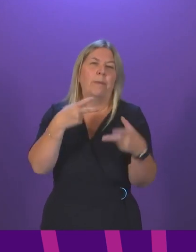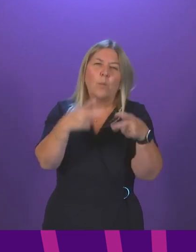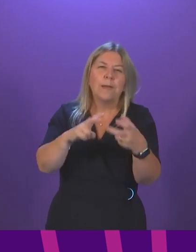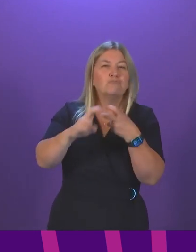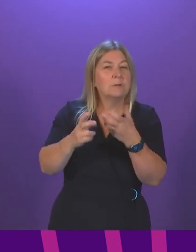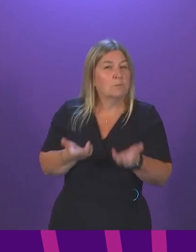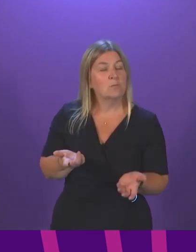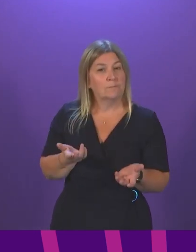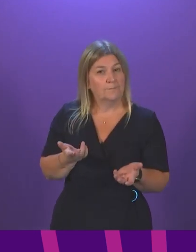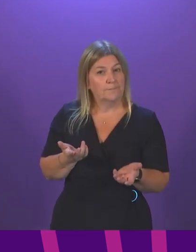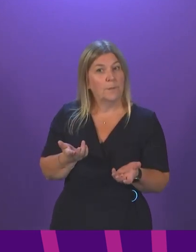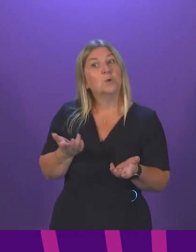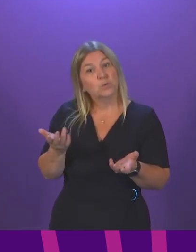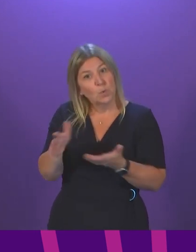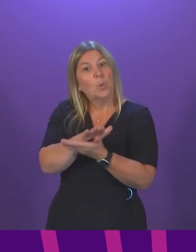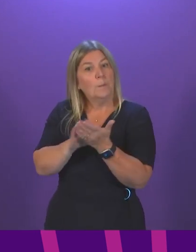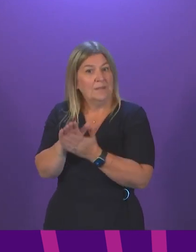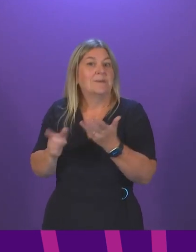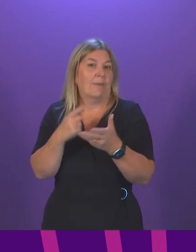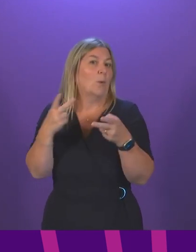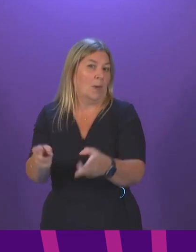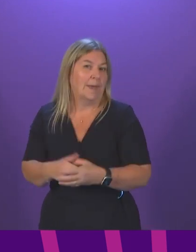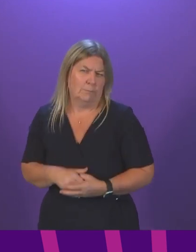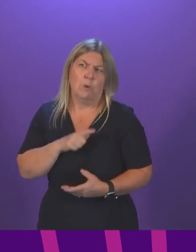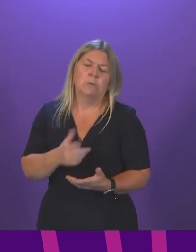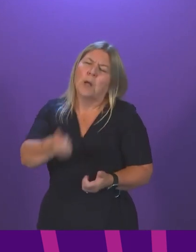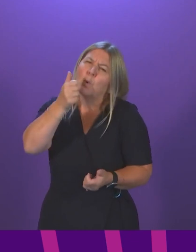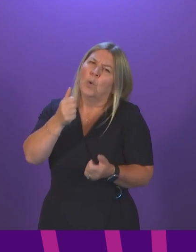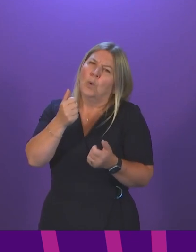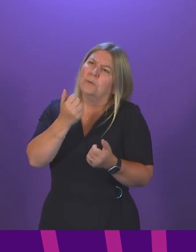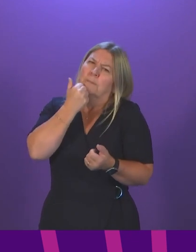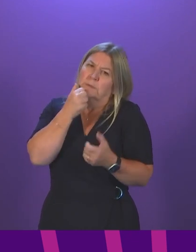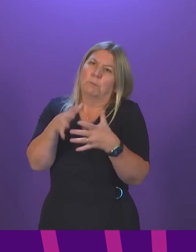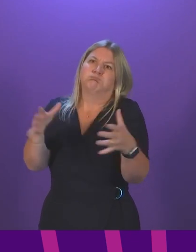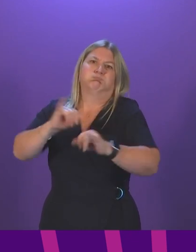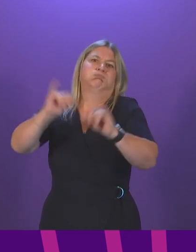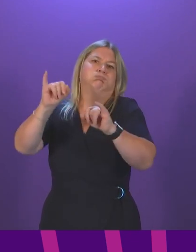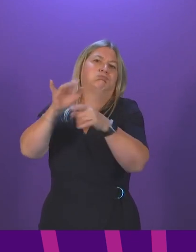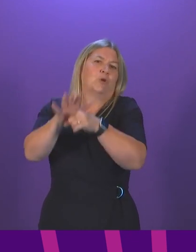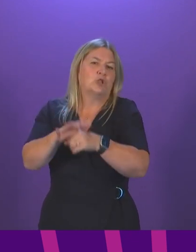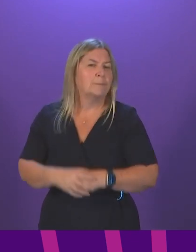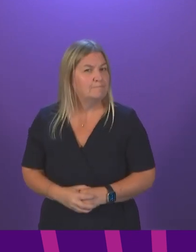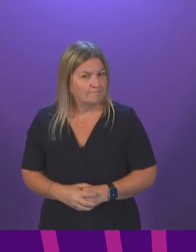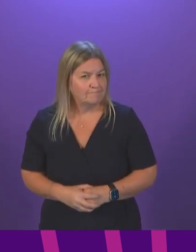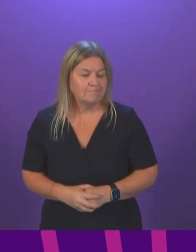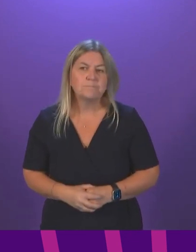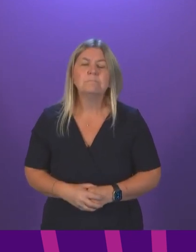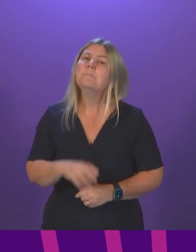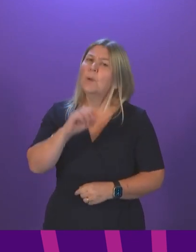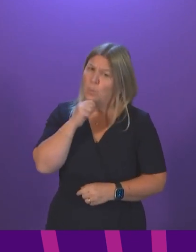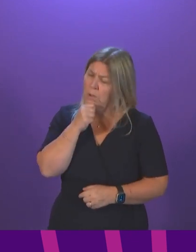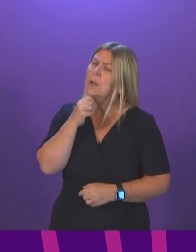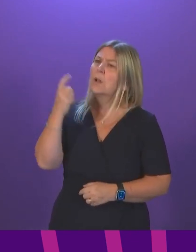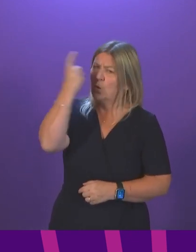that bottleneck that is existing right now between ambulances and our hospitals. As I said earlier on, we will